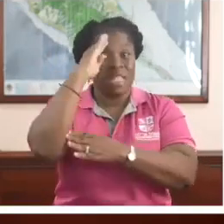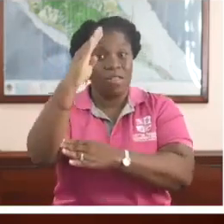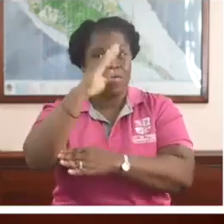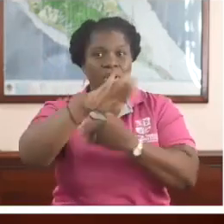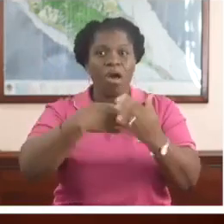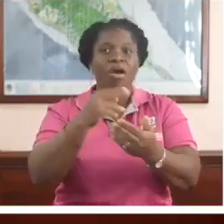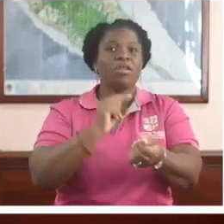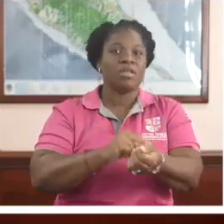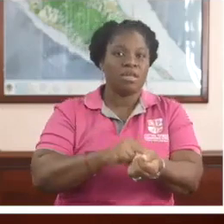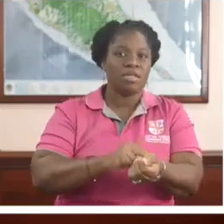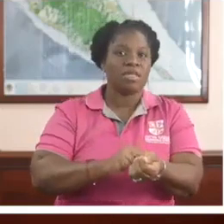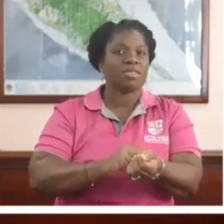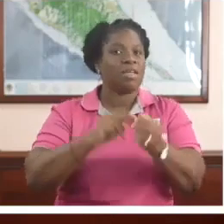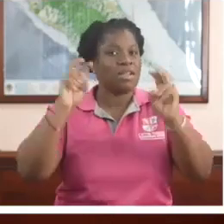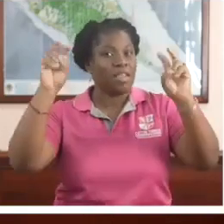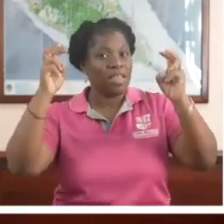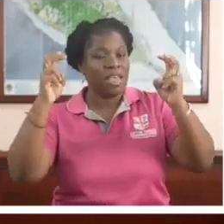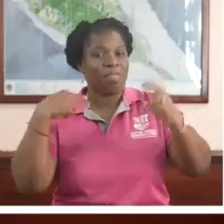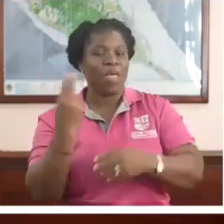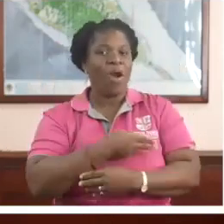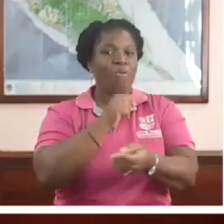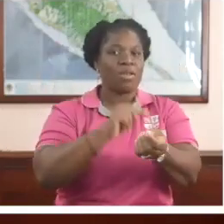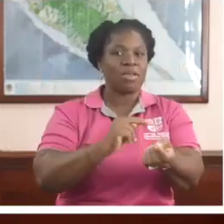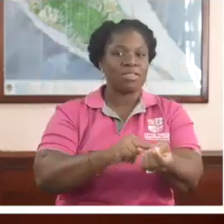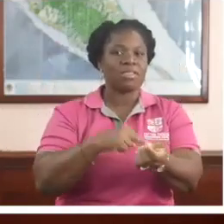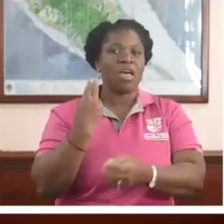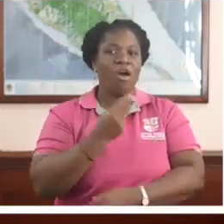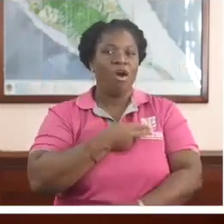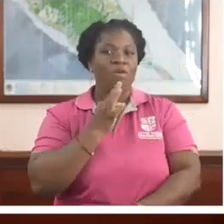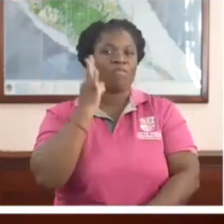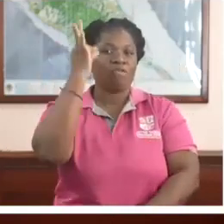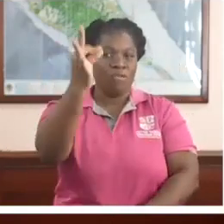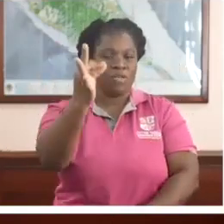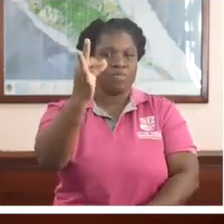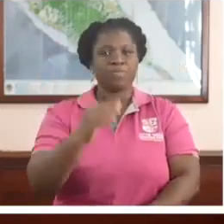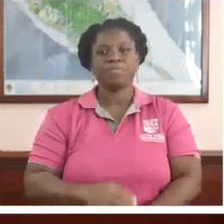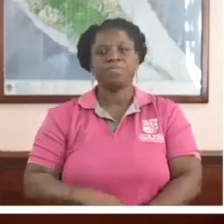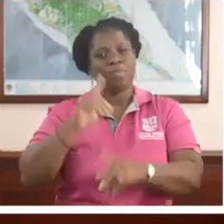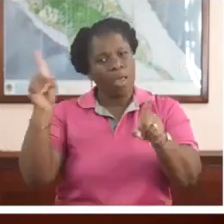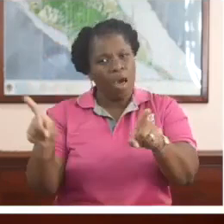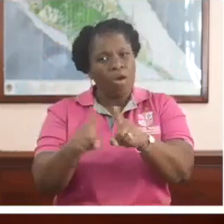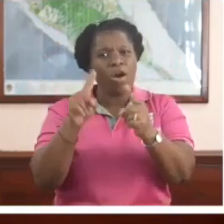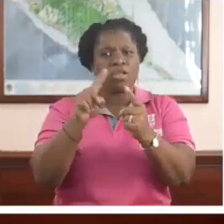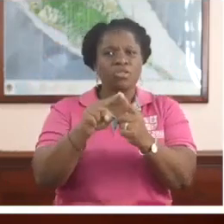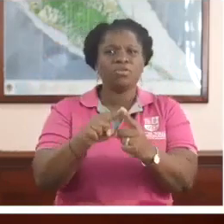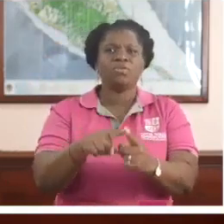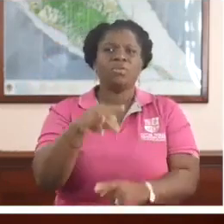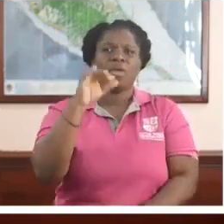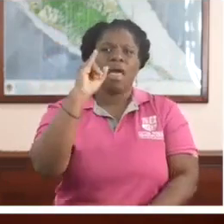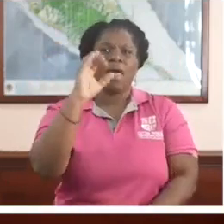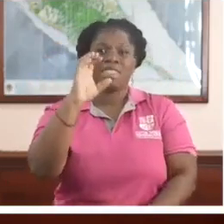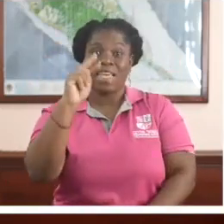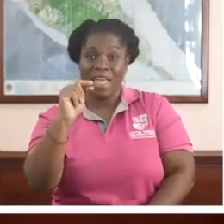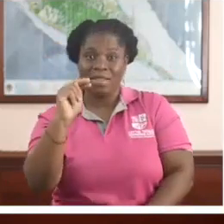the theme, Our Nurses, Our Future. According to the International Council of Nurses, ICANN,